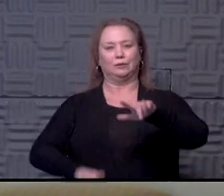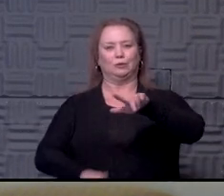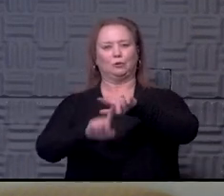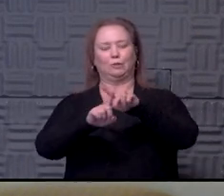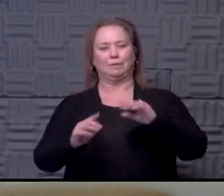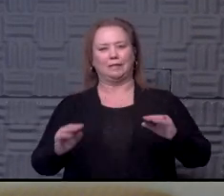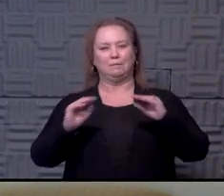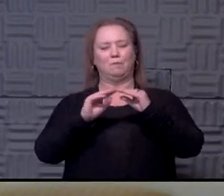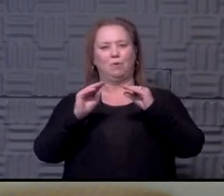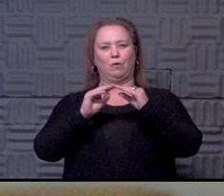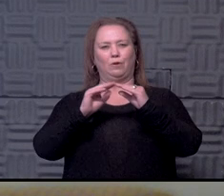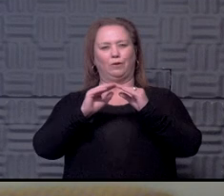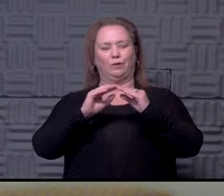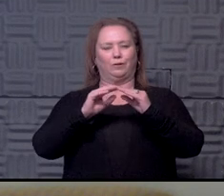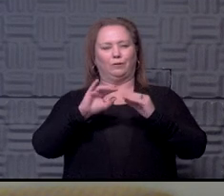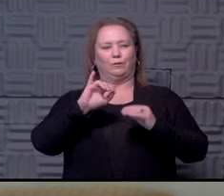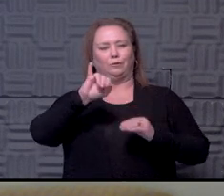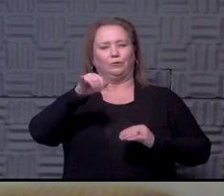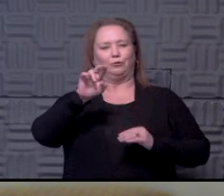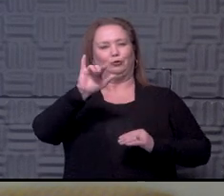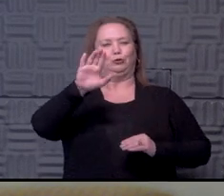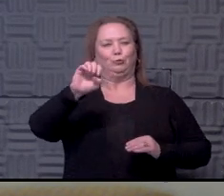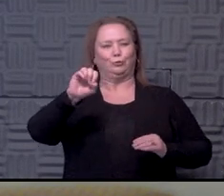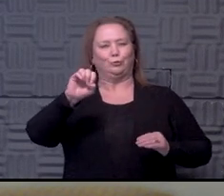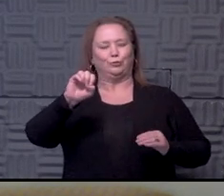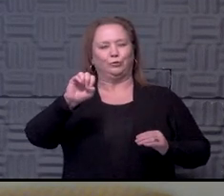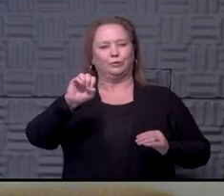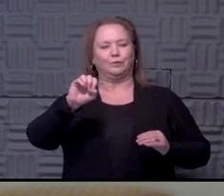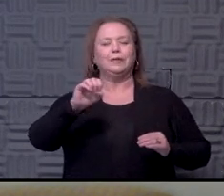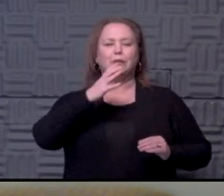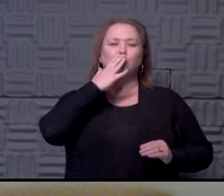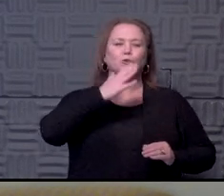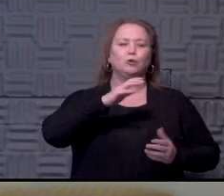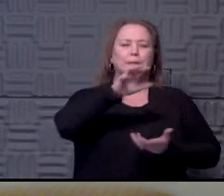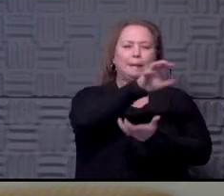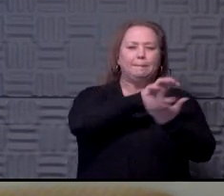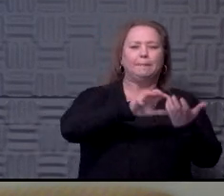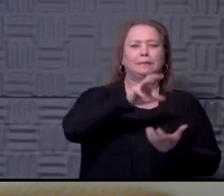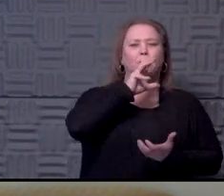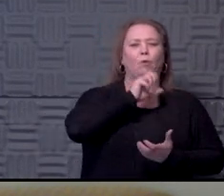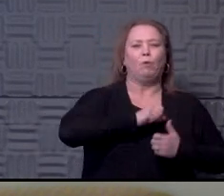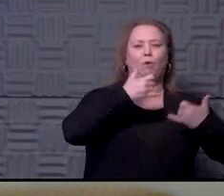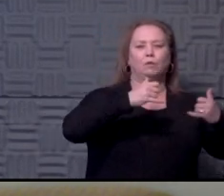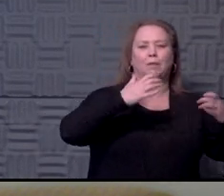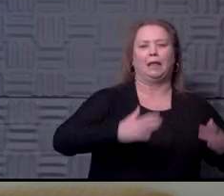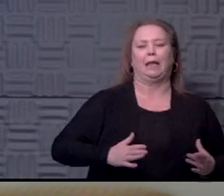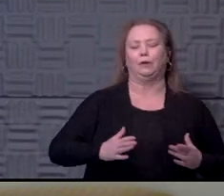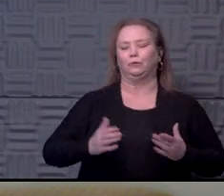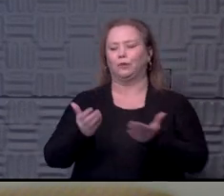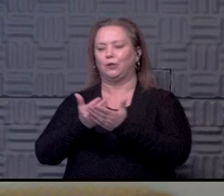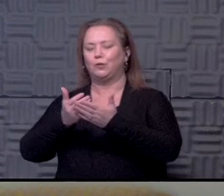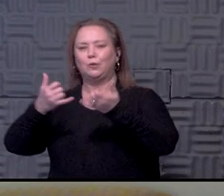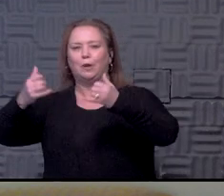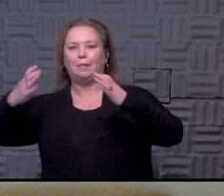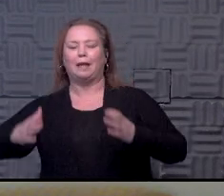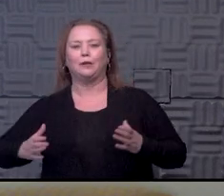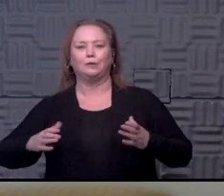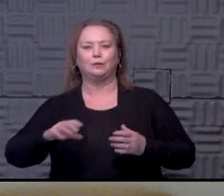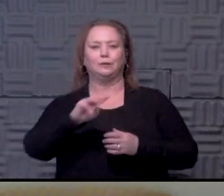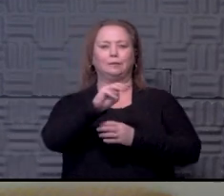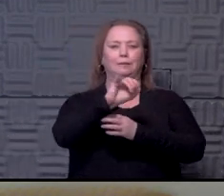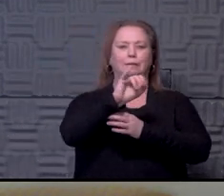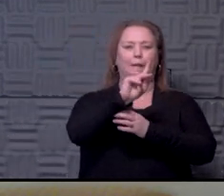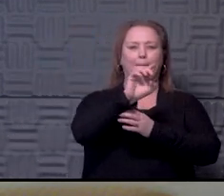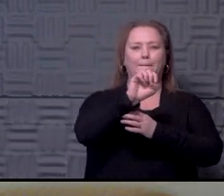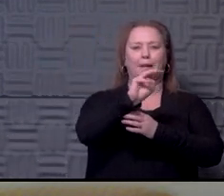And I think it's a good mix of old and new. It's almost like getting the band back together again with Mike Miner